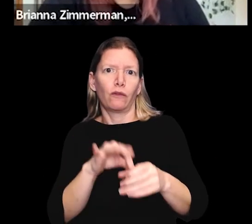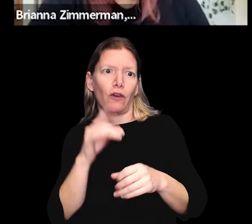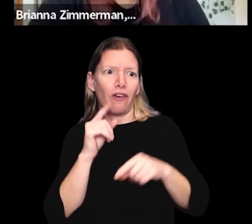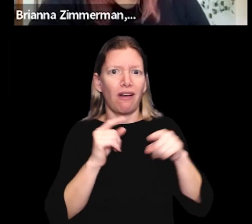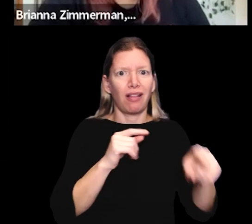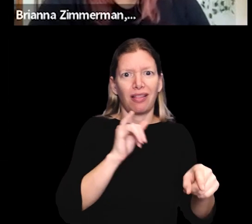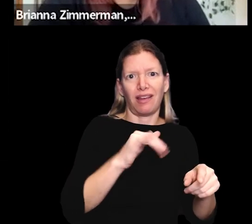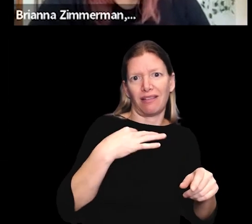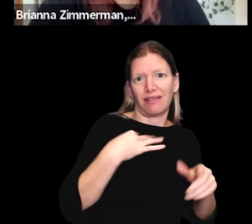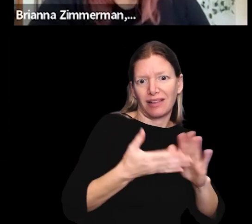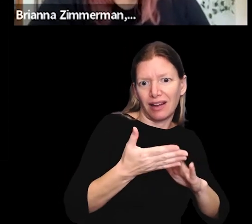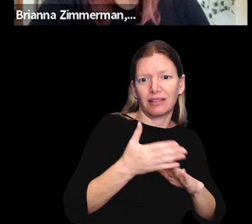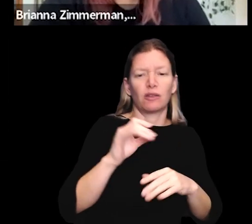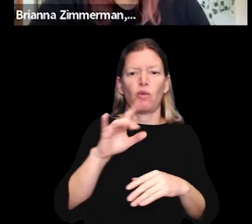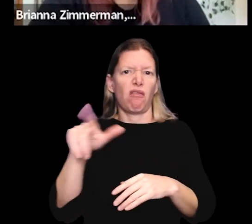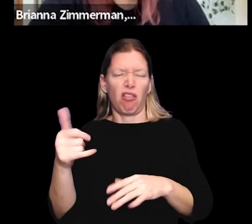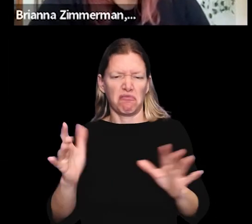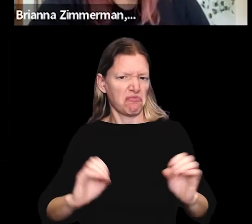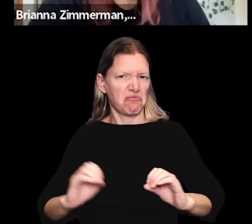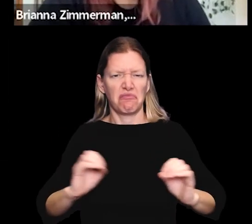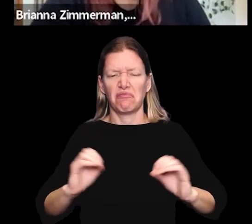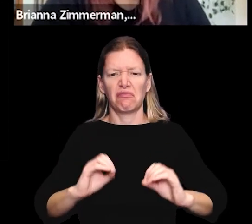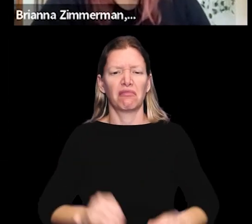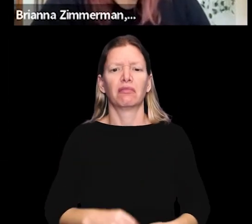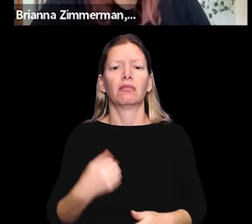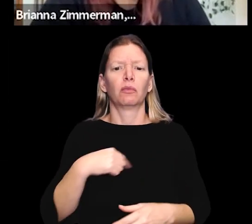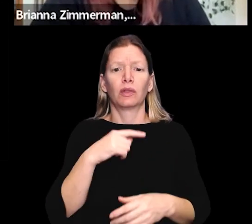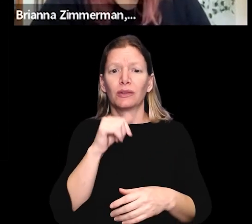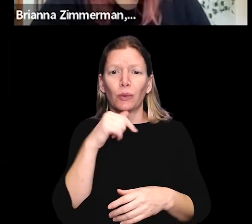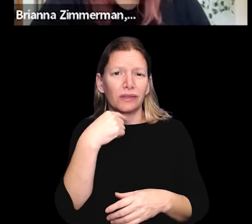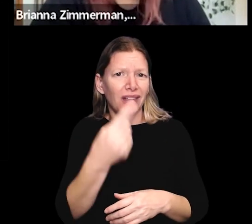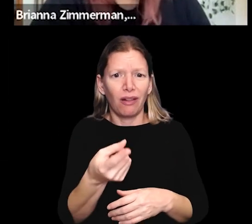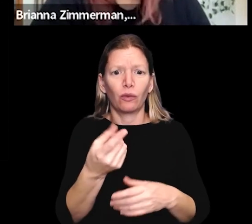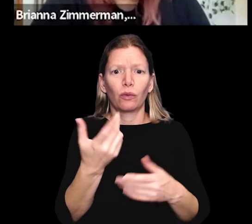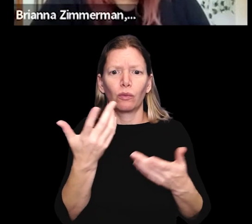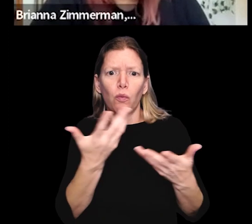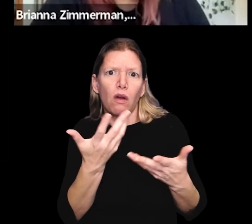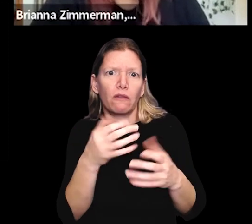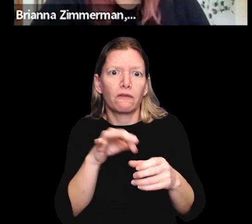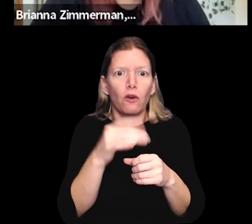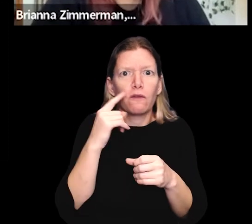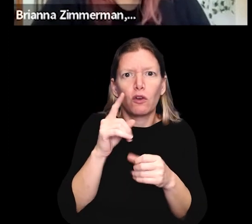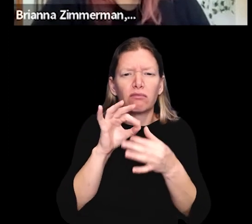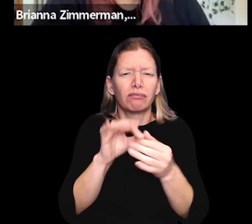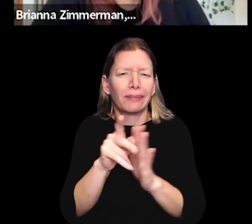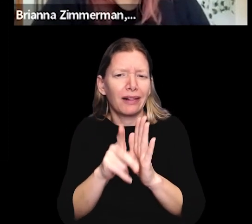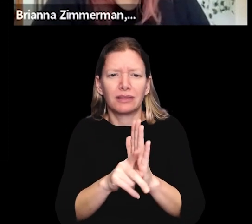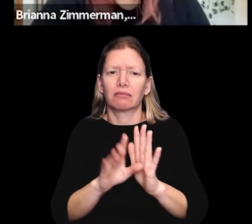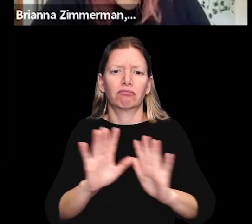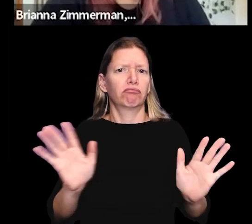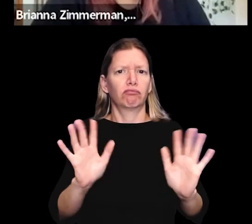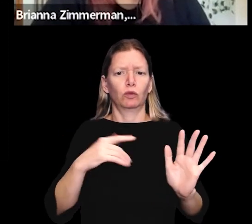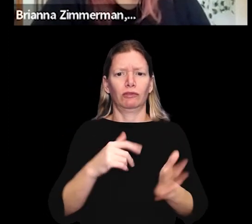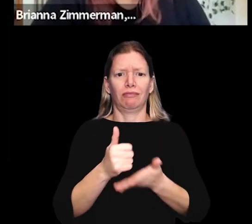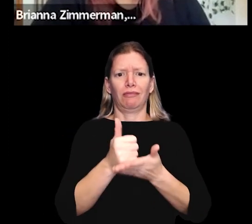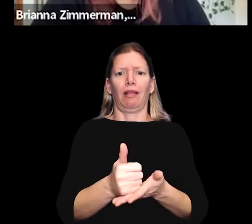you know, we you to vote for one candidate over the other or what to vote for in terms of policy, but